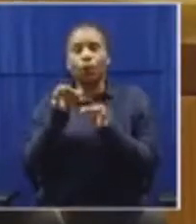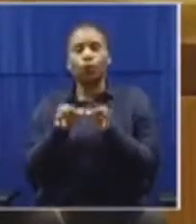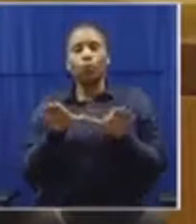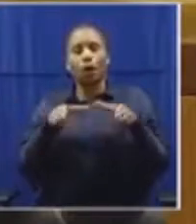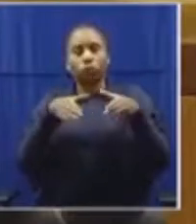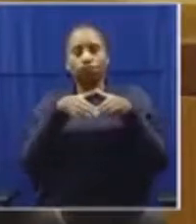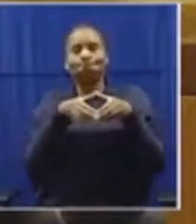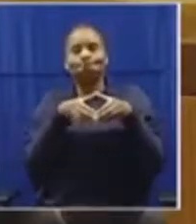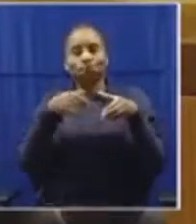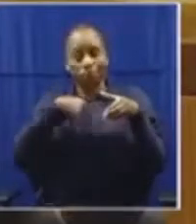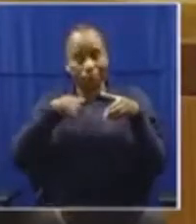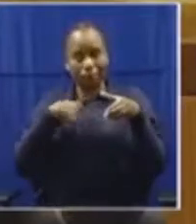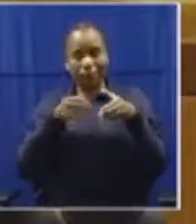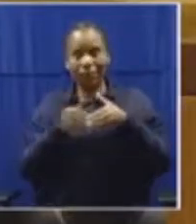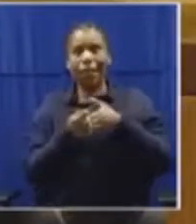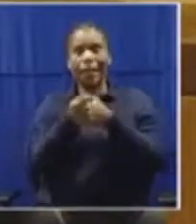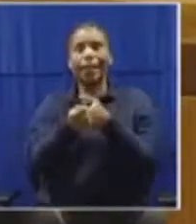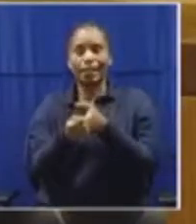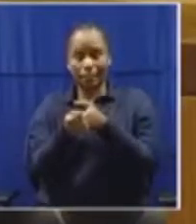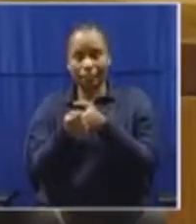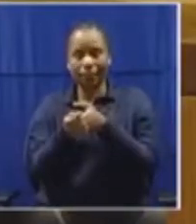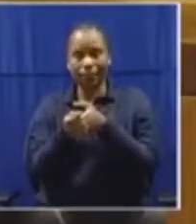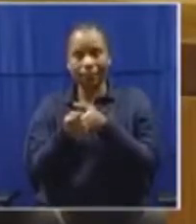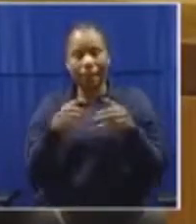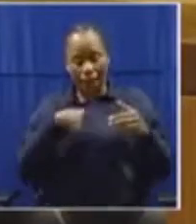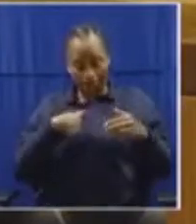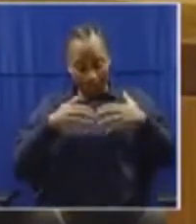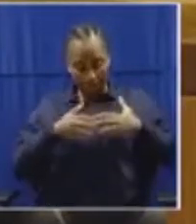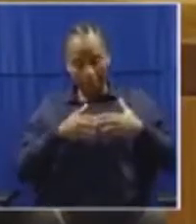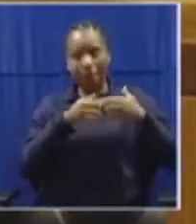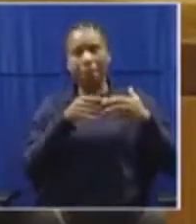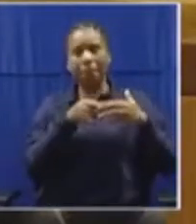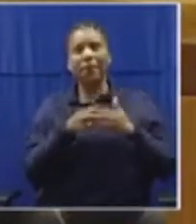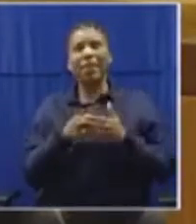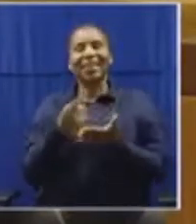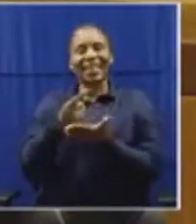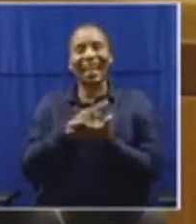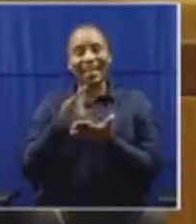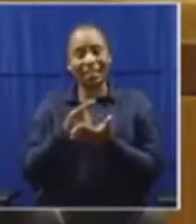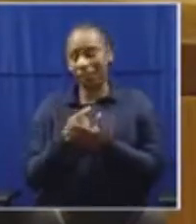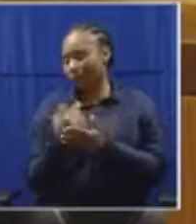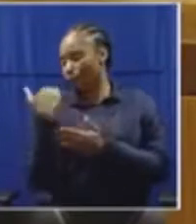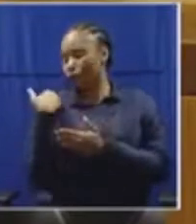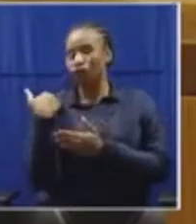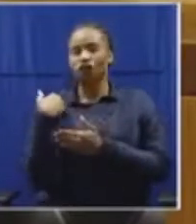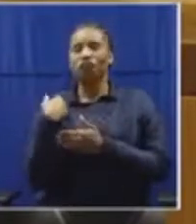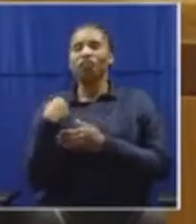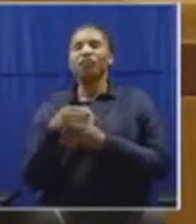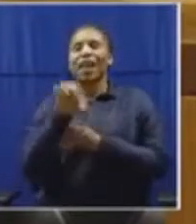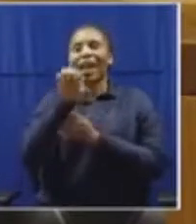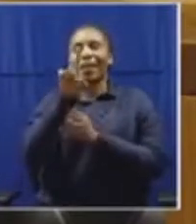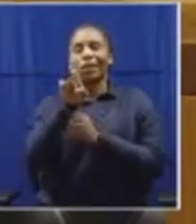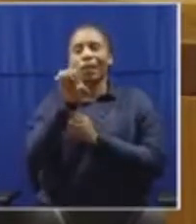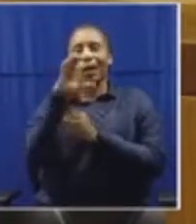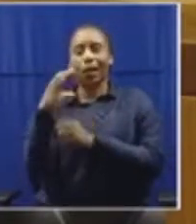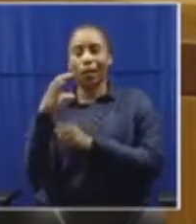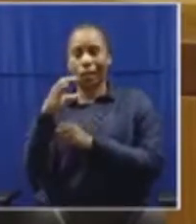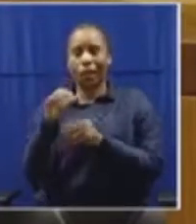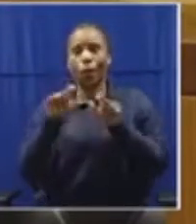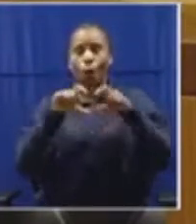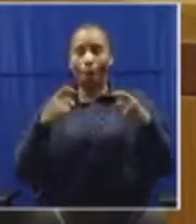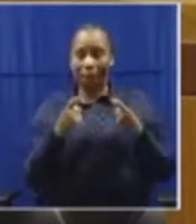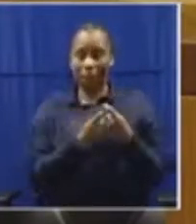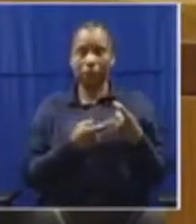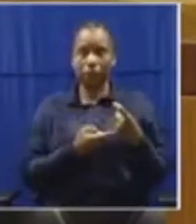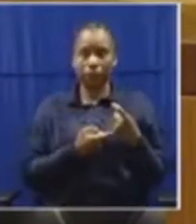I initiated that discussion at our last National Executive Committee, and when I reported to the